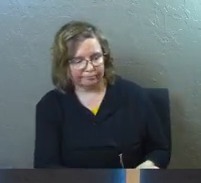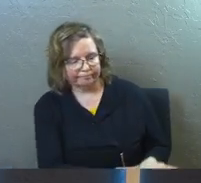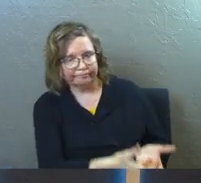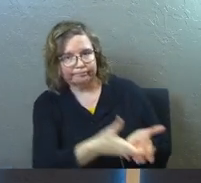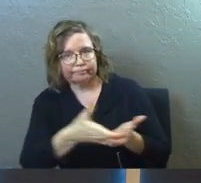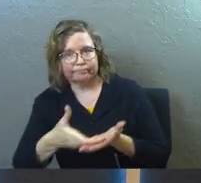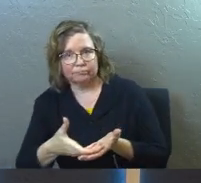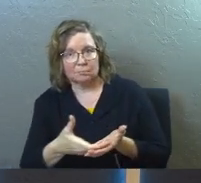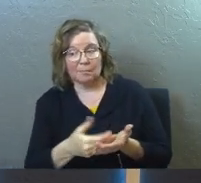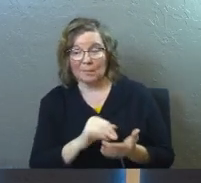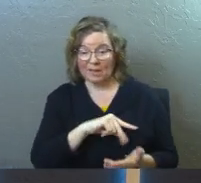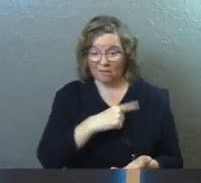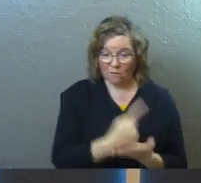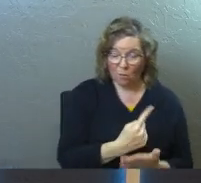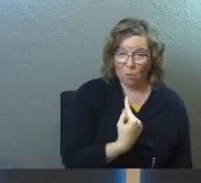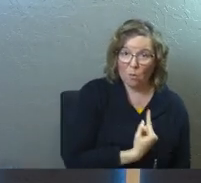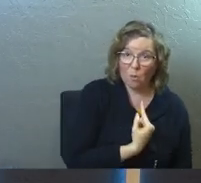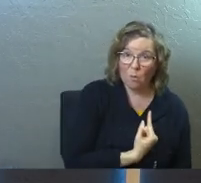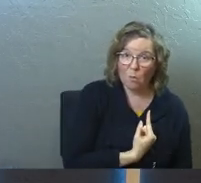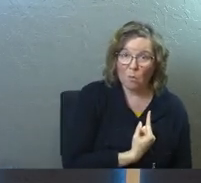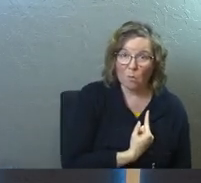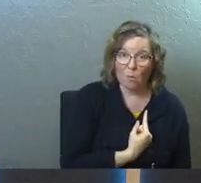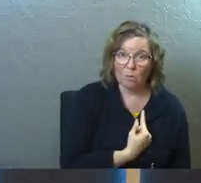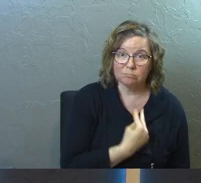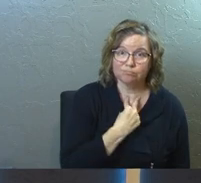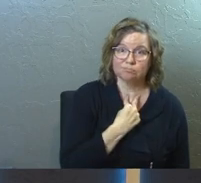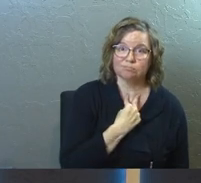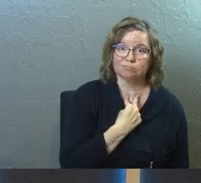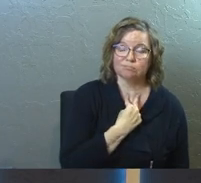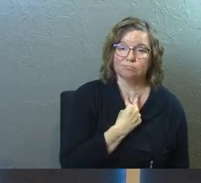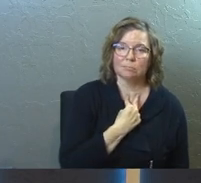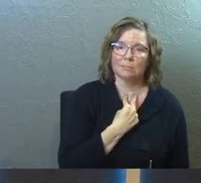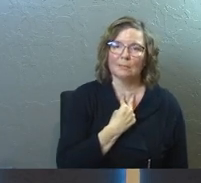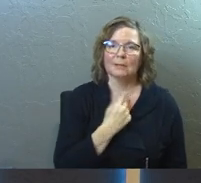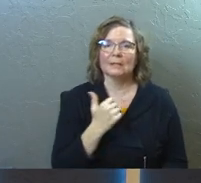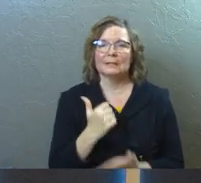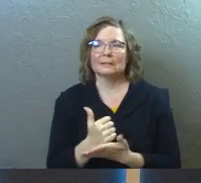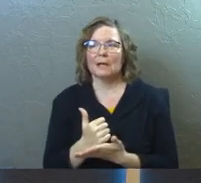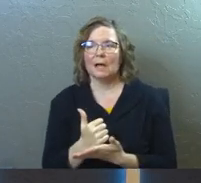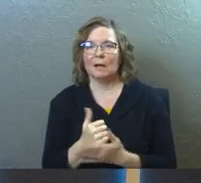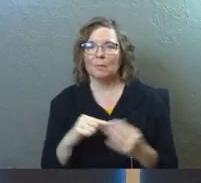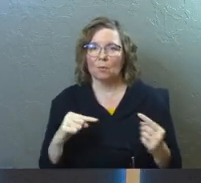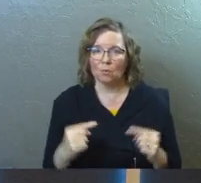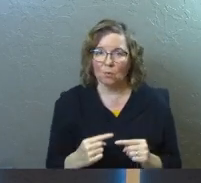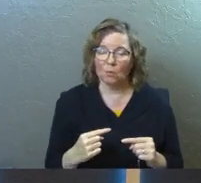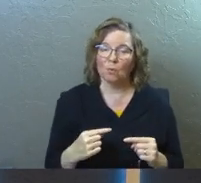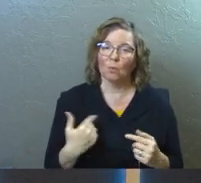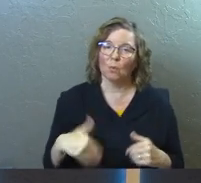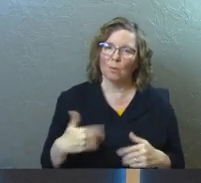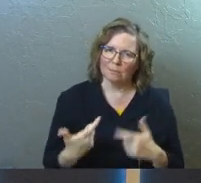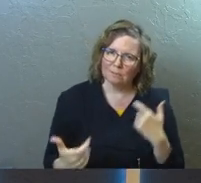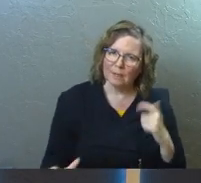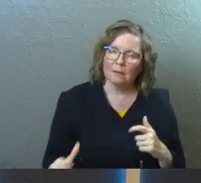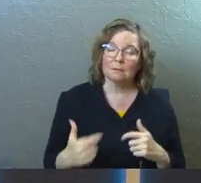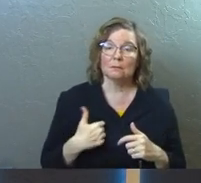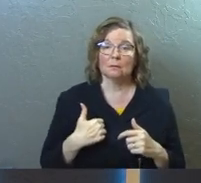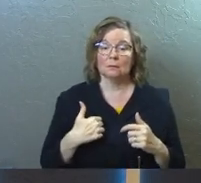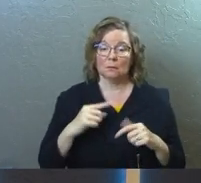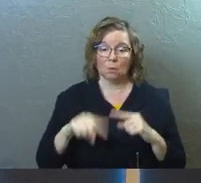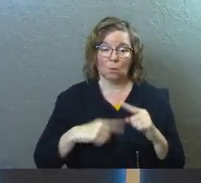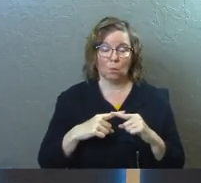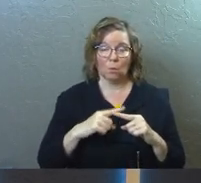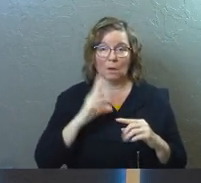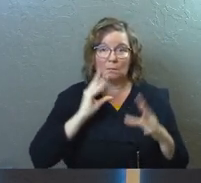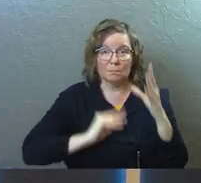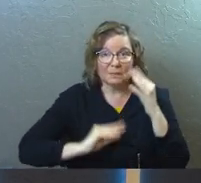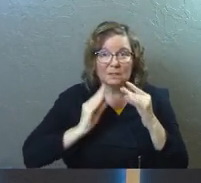but someone who falls alone is in real trouble. This is help in the hurt. This is massive. This in the storms of this